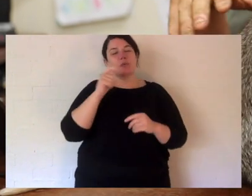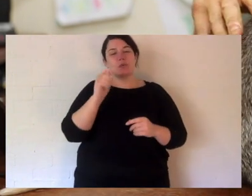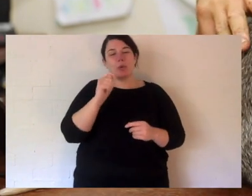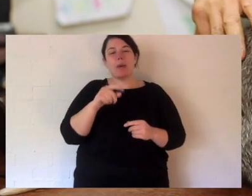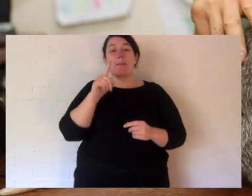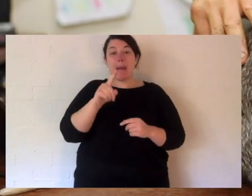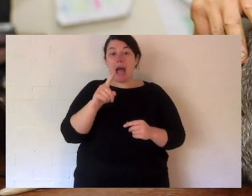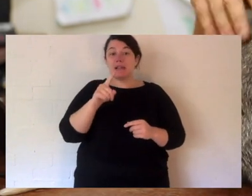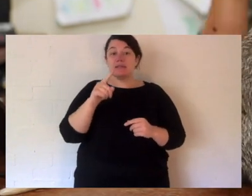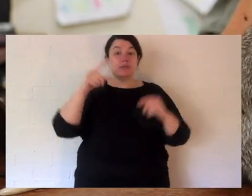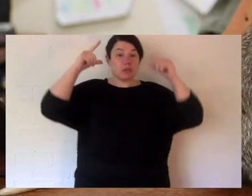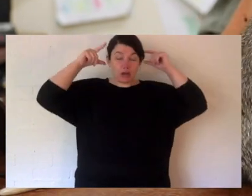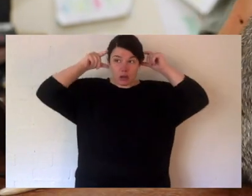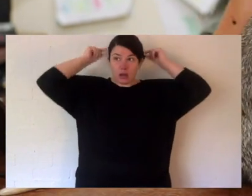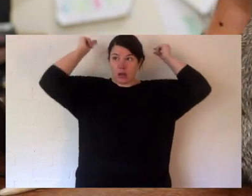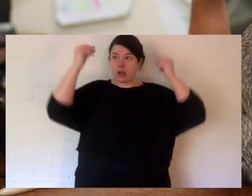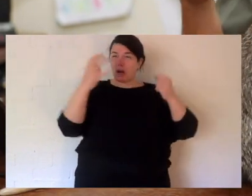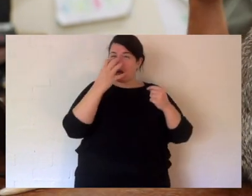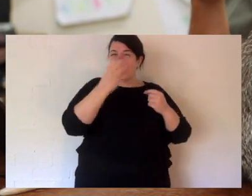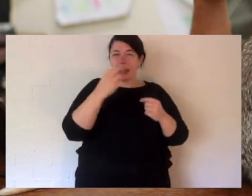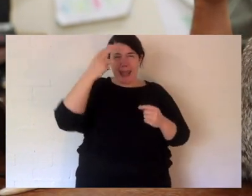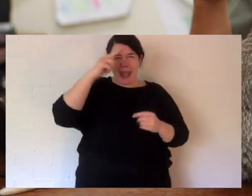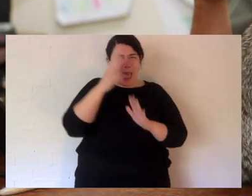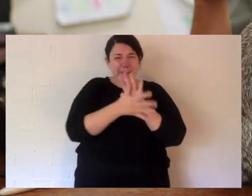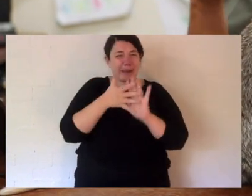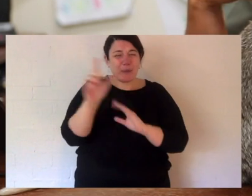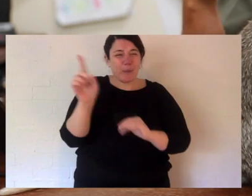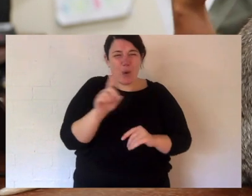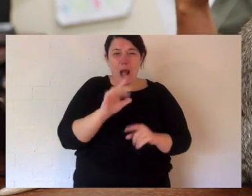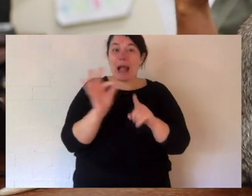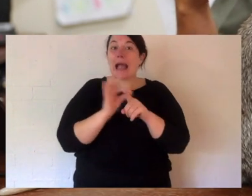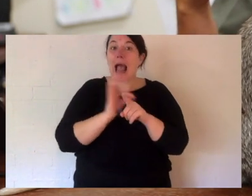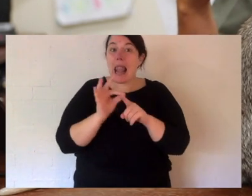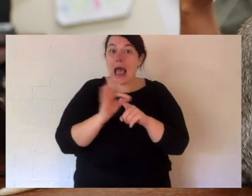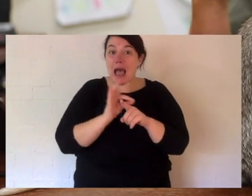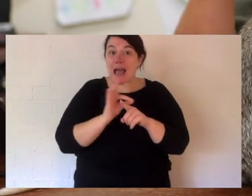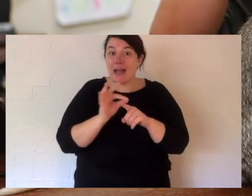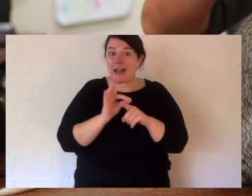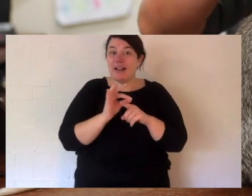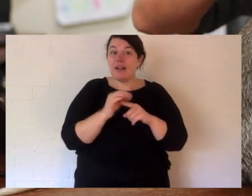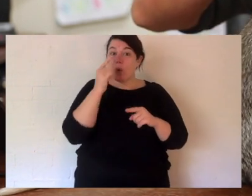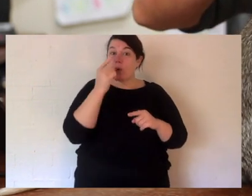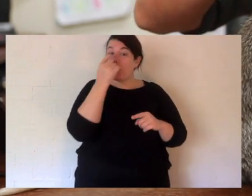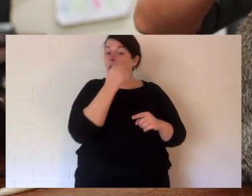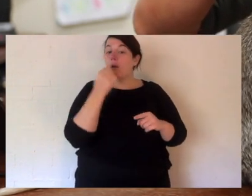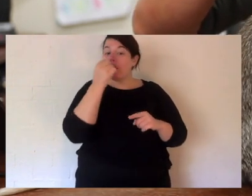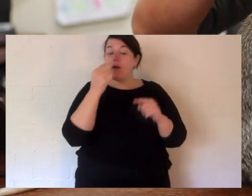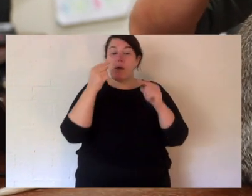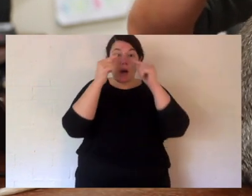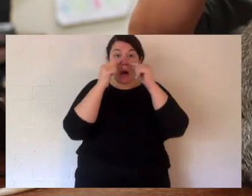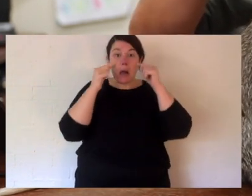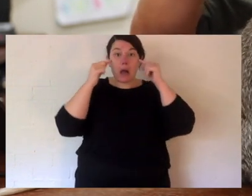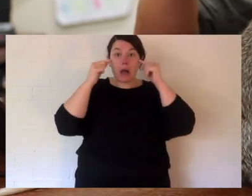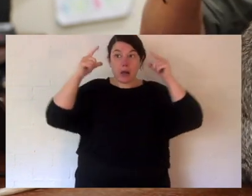The light's not the best, but they're called a Rufus bedog. You might wonder, what does Rufus mean? A Rufus is a type of colour. So, if you look closely around her little